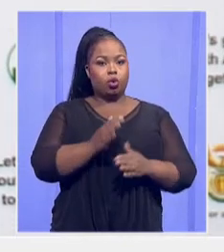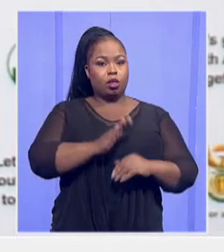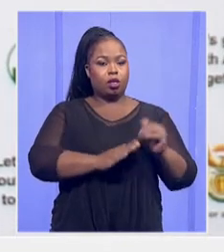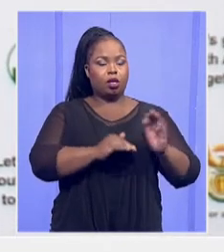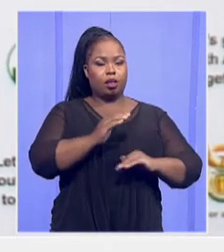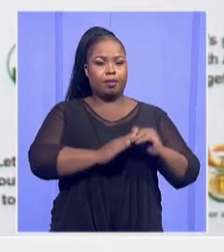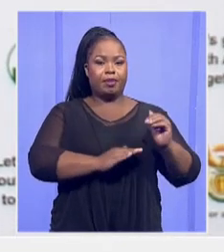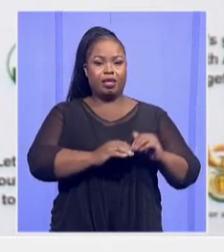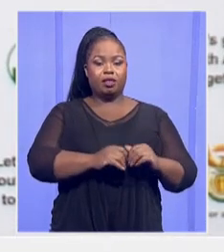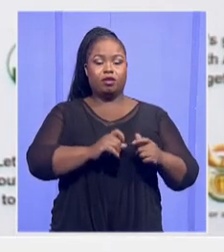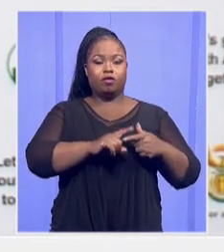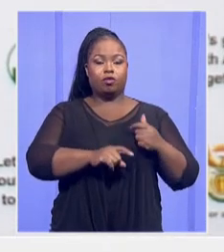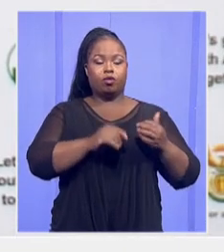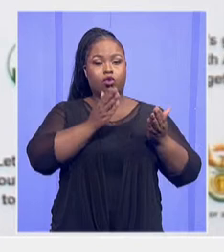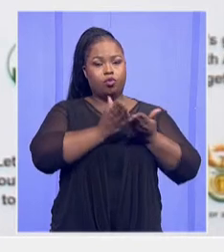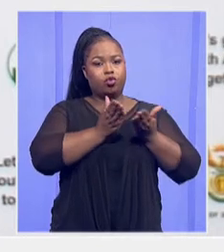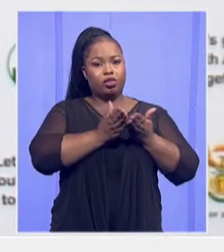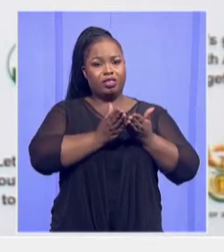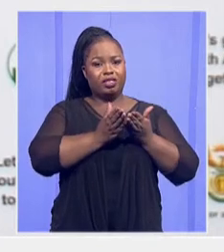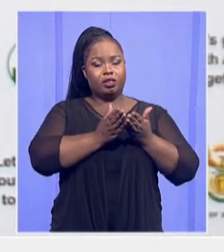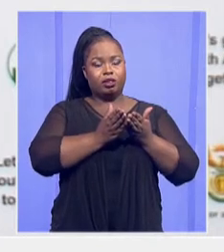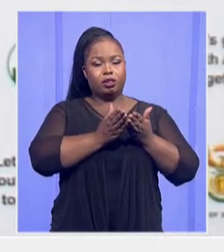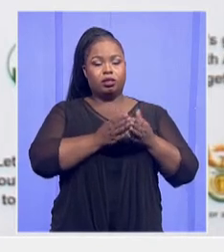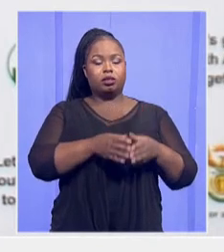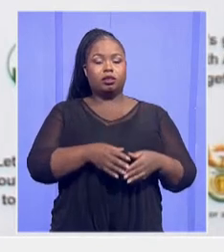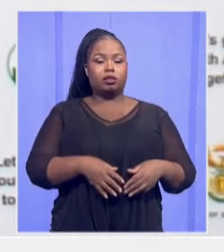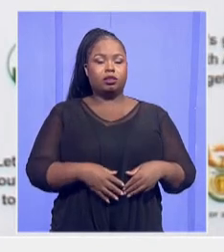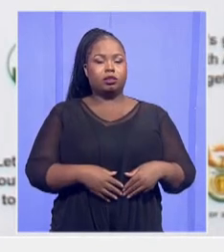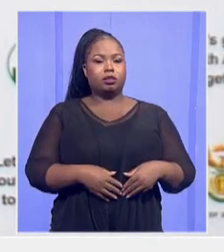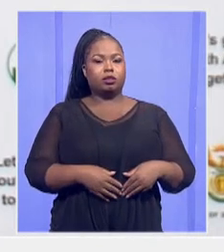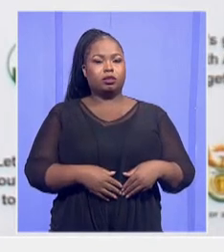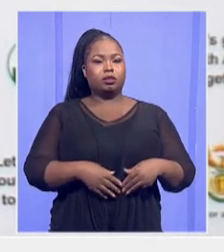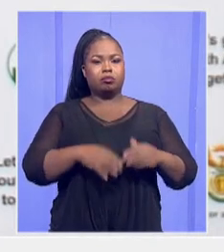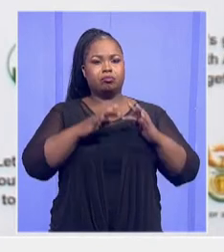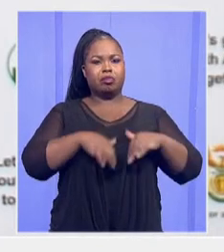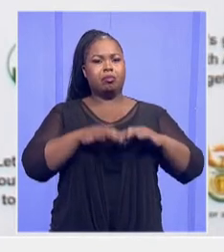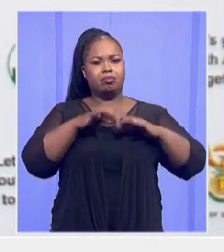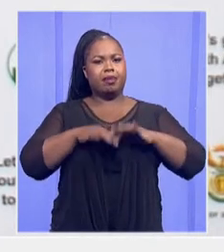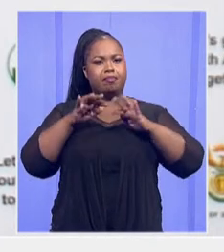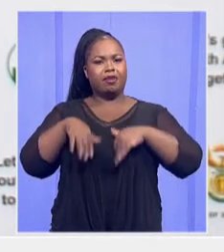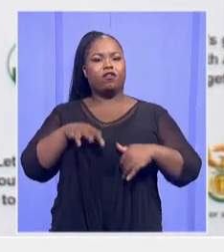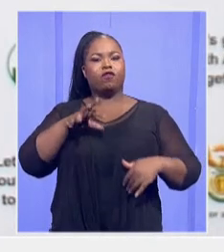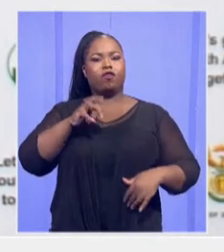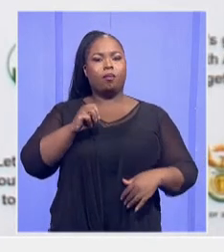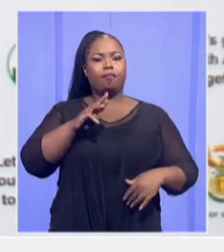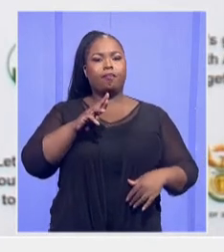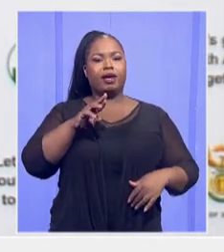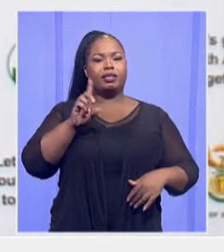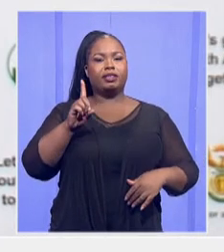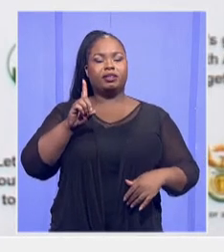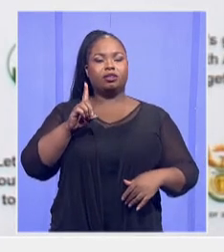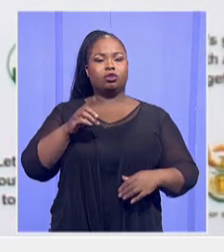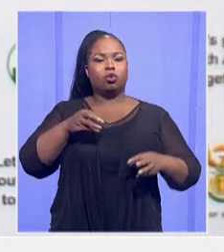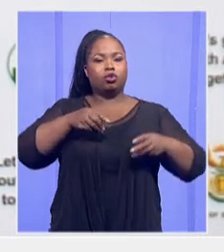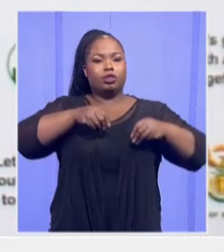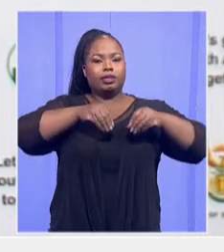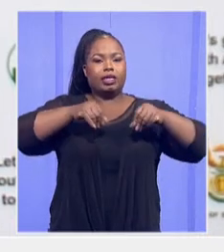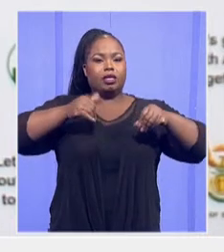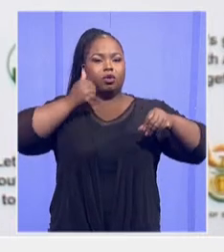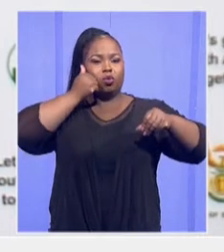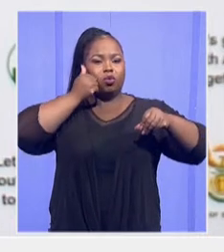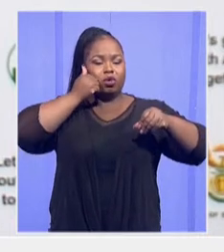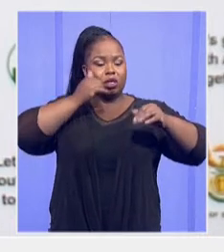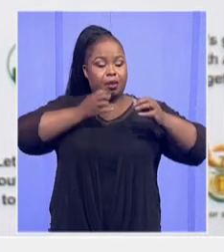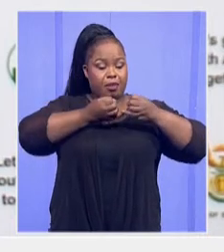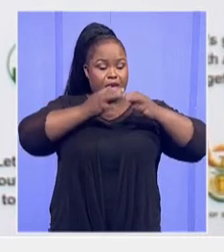by communities, built of mud. Many of those schools are collapsing. Schools that are roofed with asbestos,